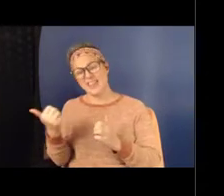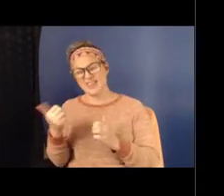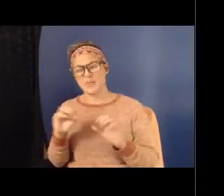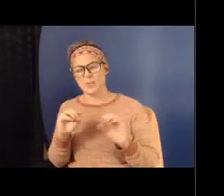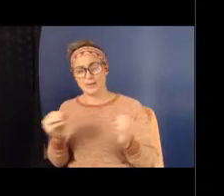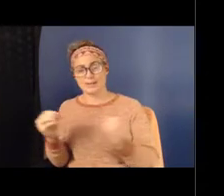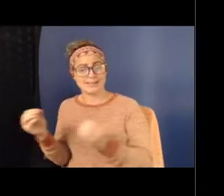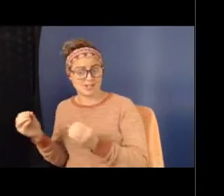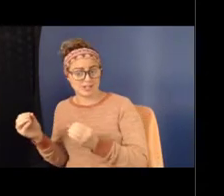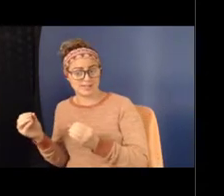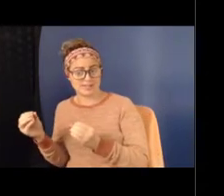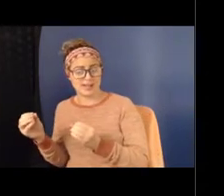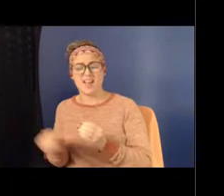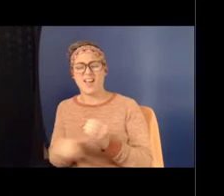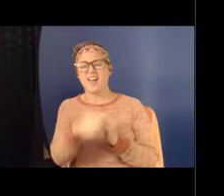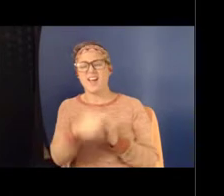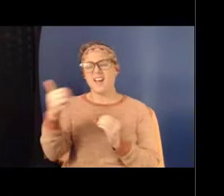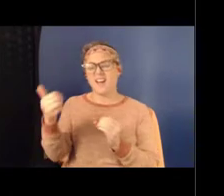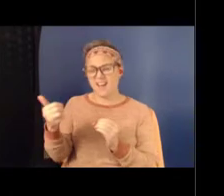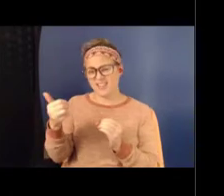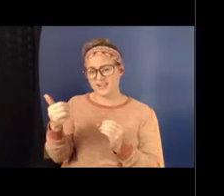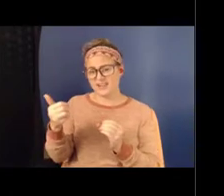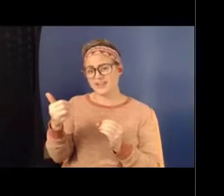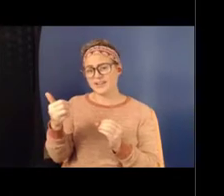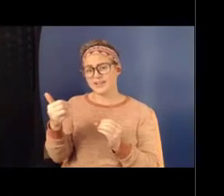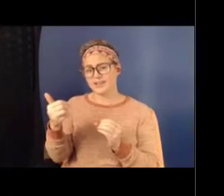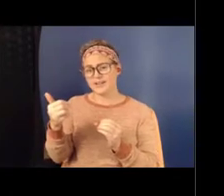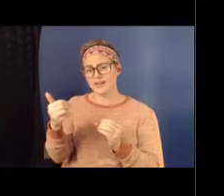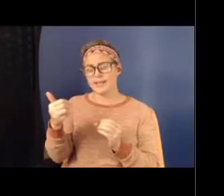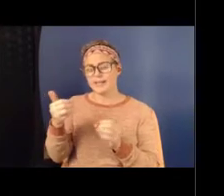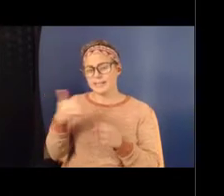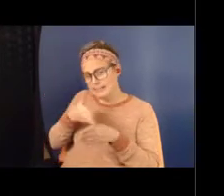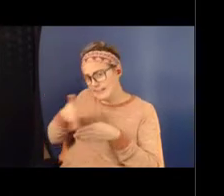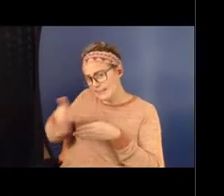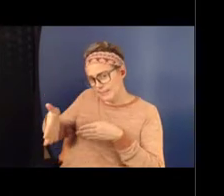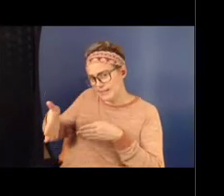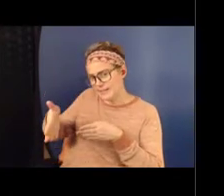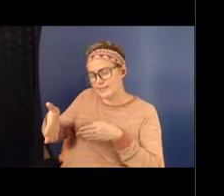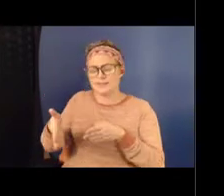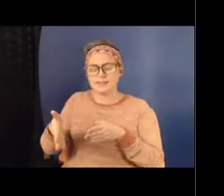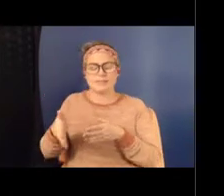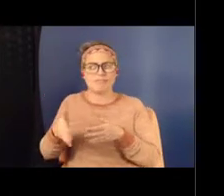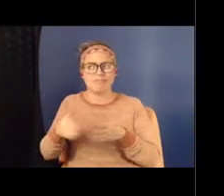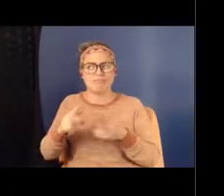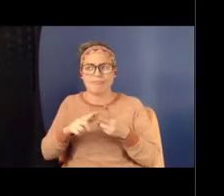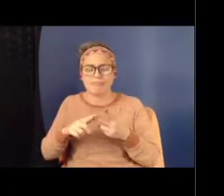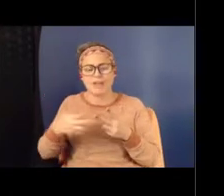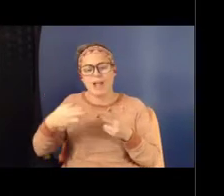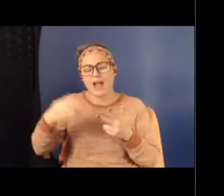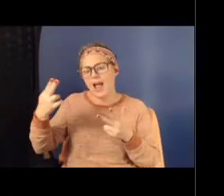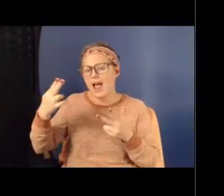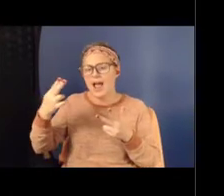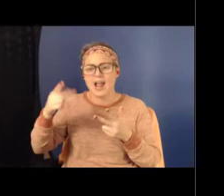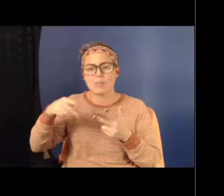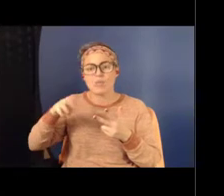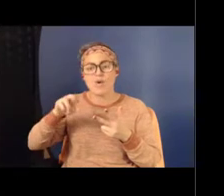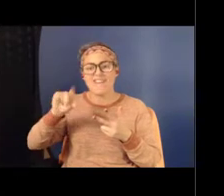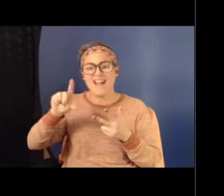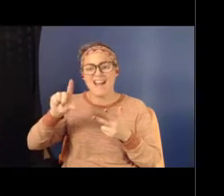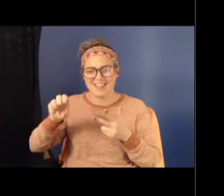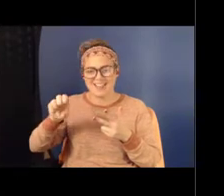other disciplines, high-profile community leaders, such as athletes and coaches,